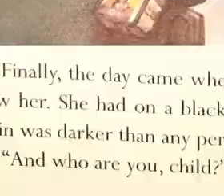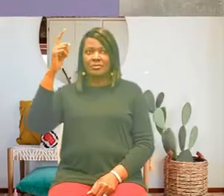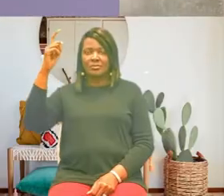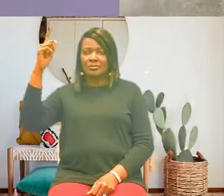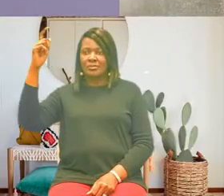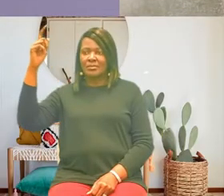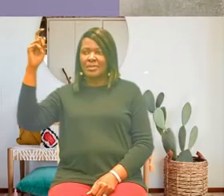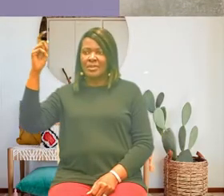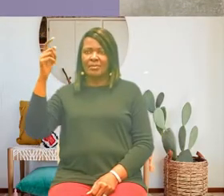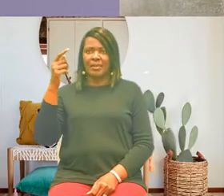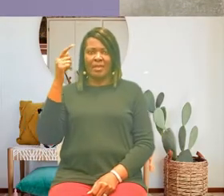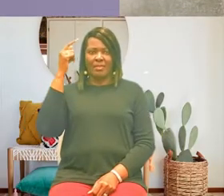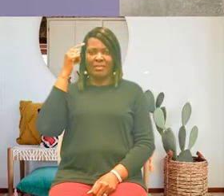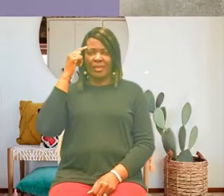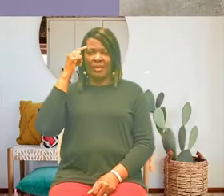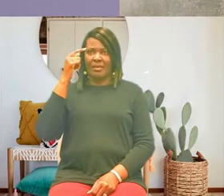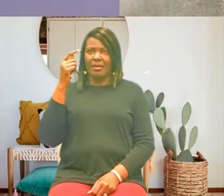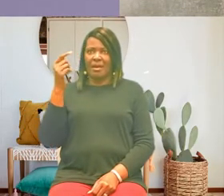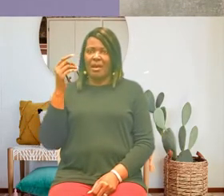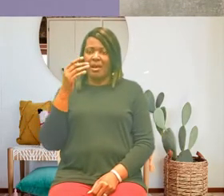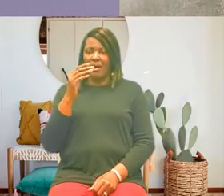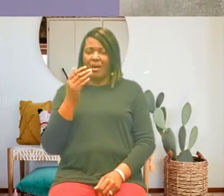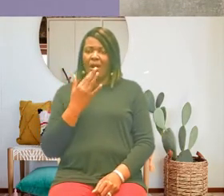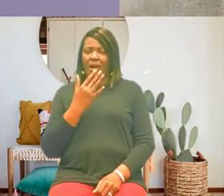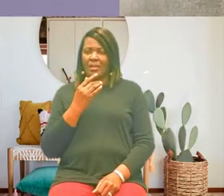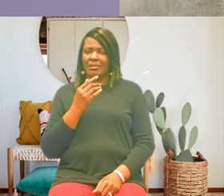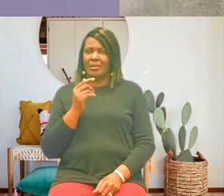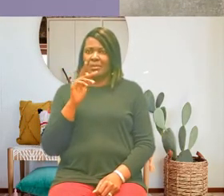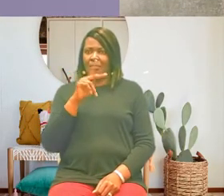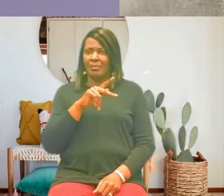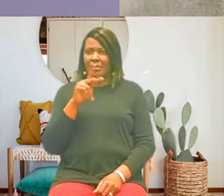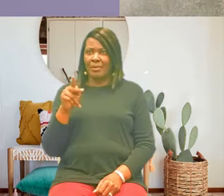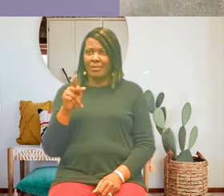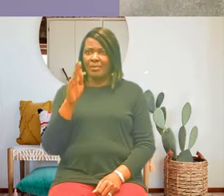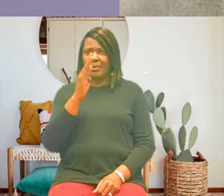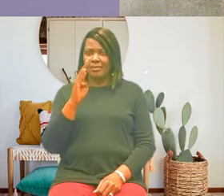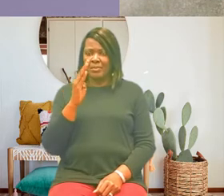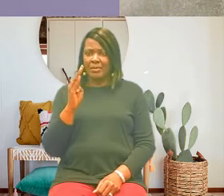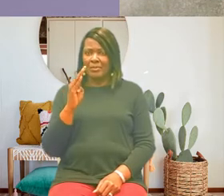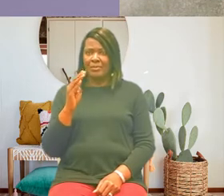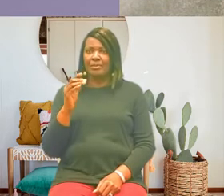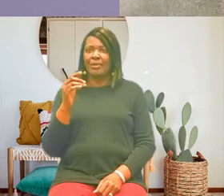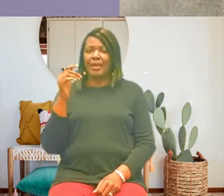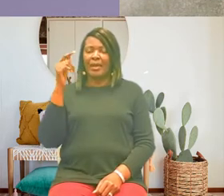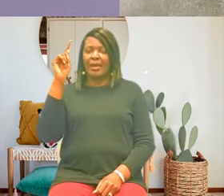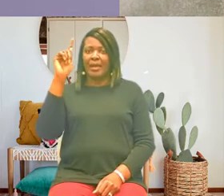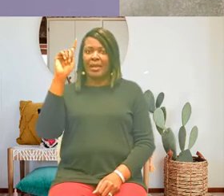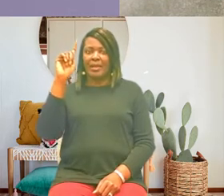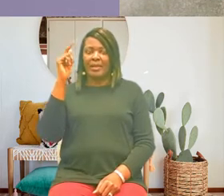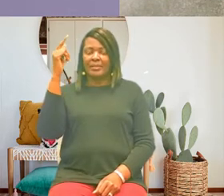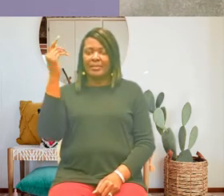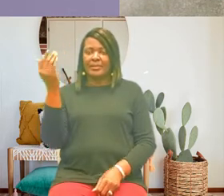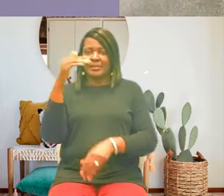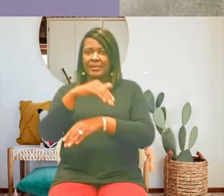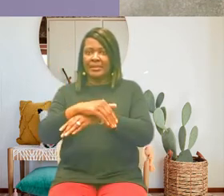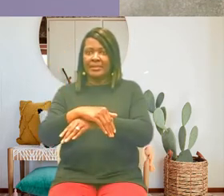finally the day came when i walked down the hall to my new room and saw her she had a